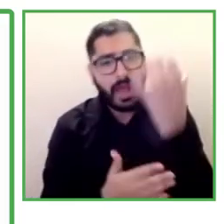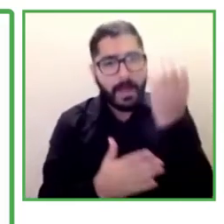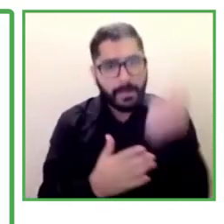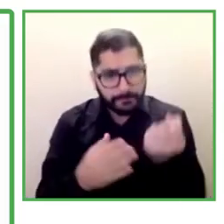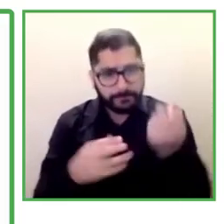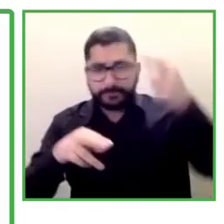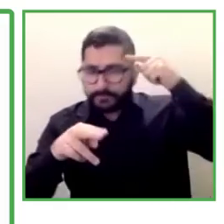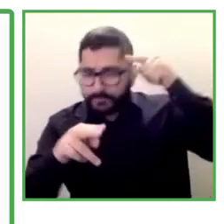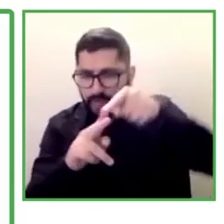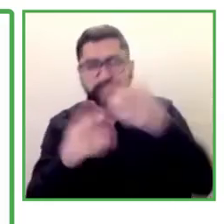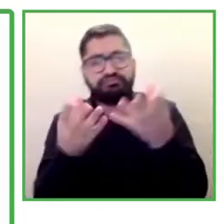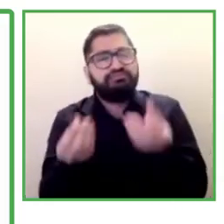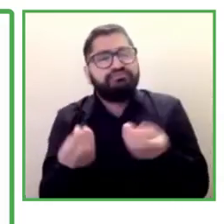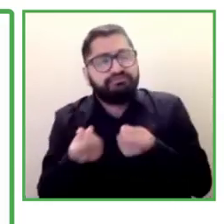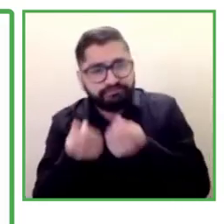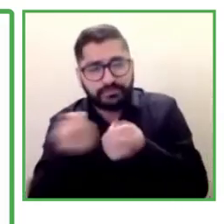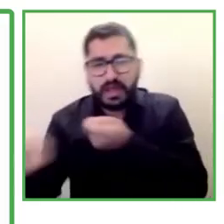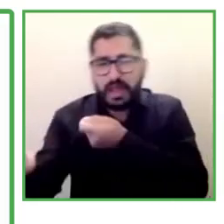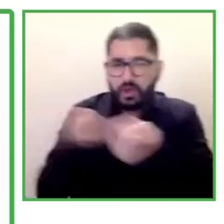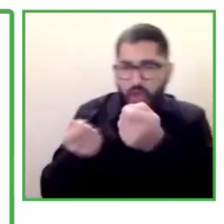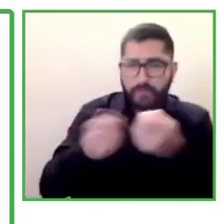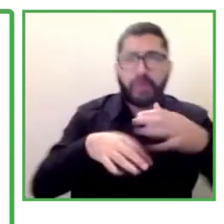value and social value for our countries.